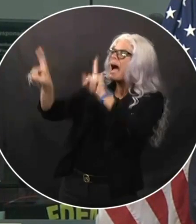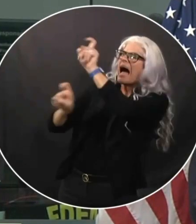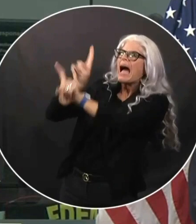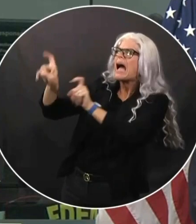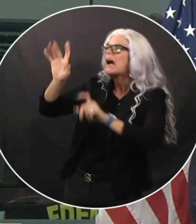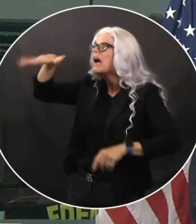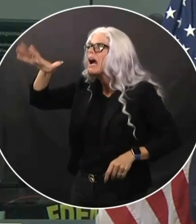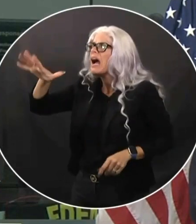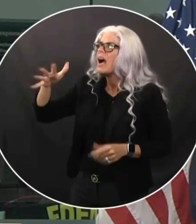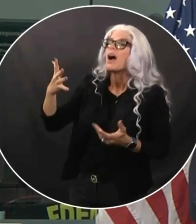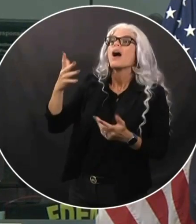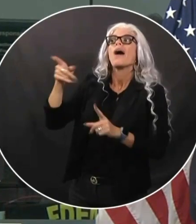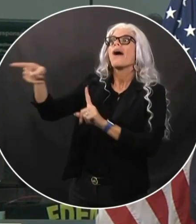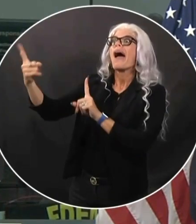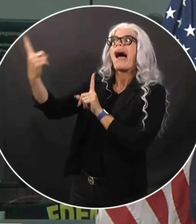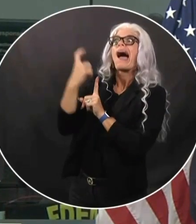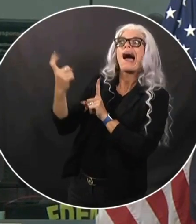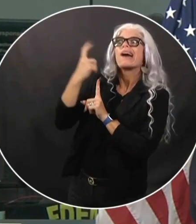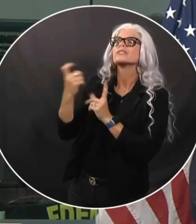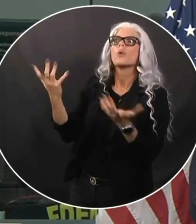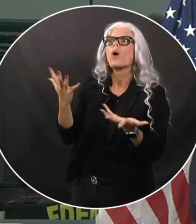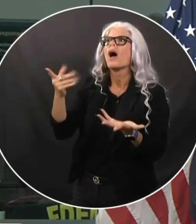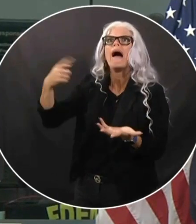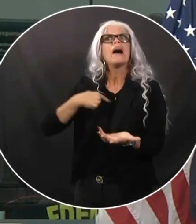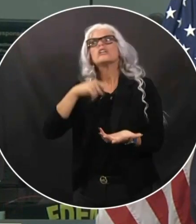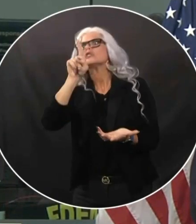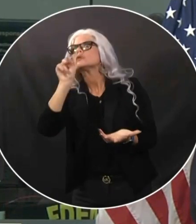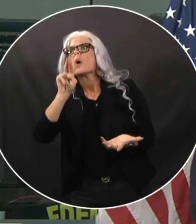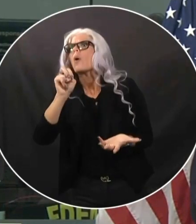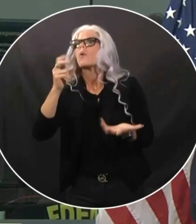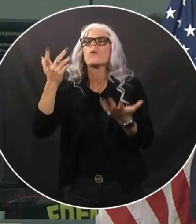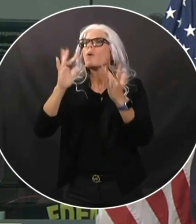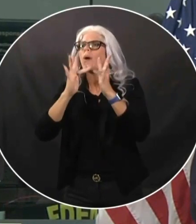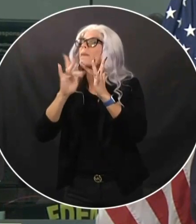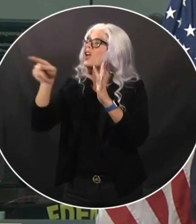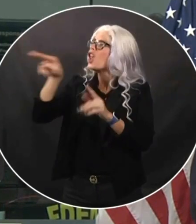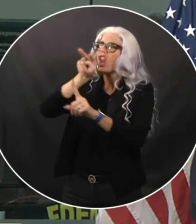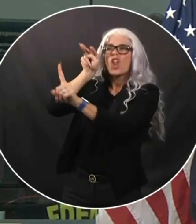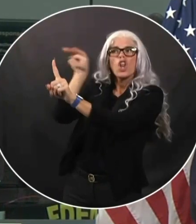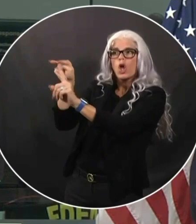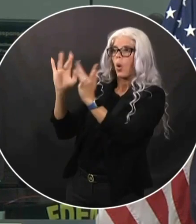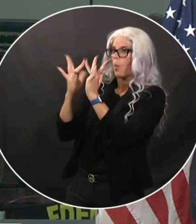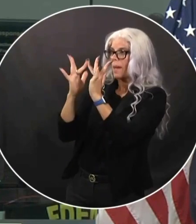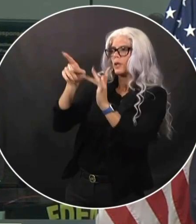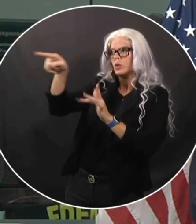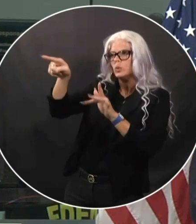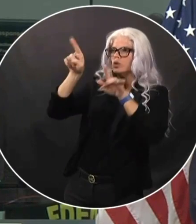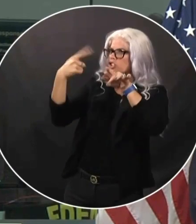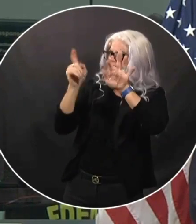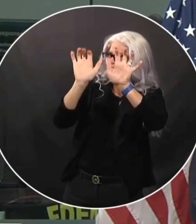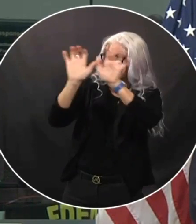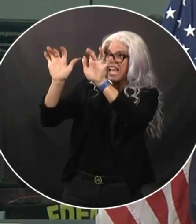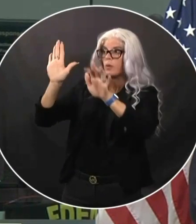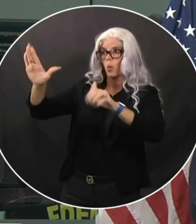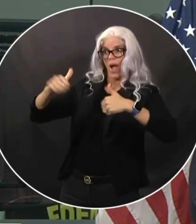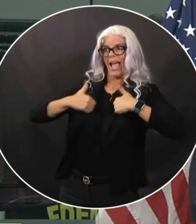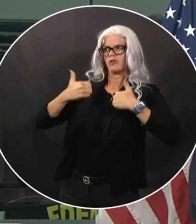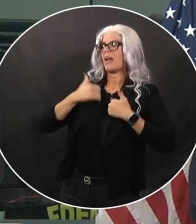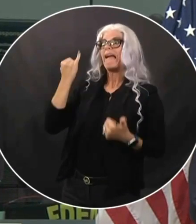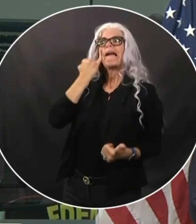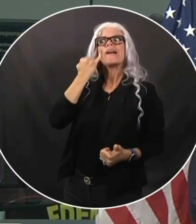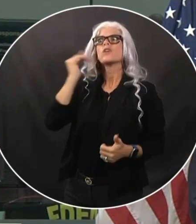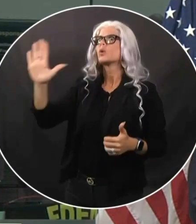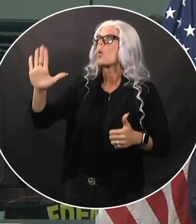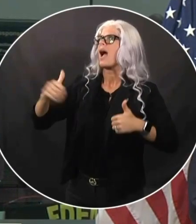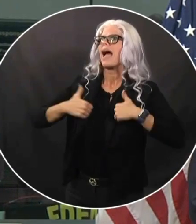our Know Your Zone website. If you enter your address and you are not located in one of the colored-coded